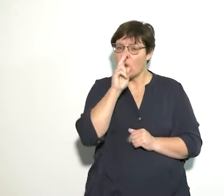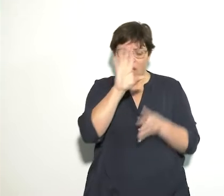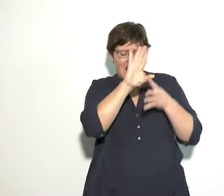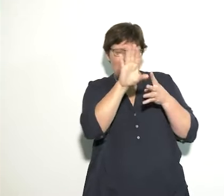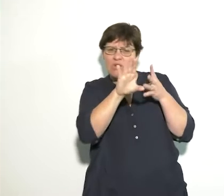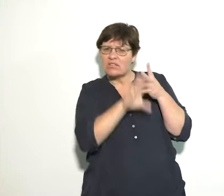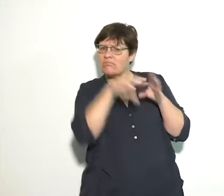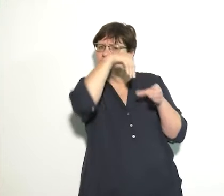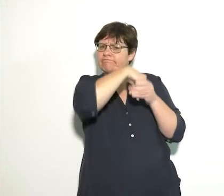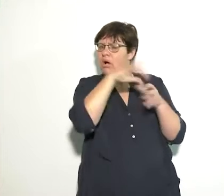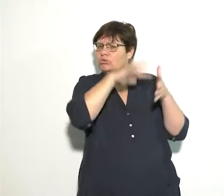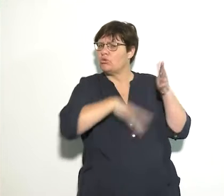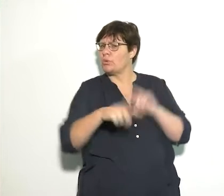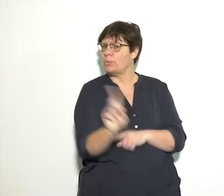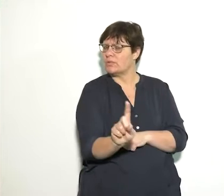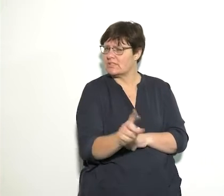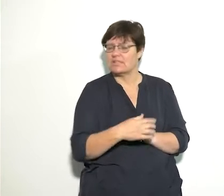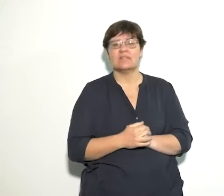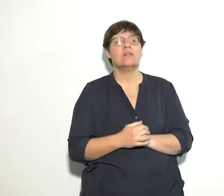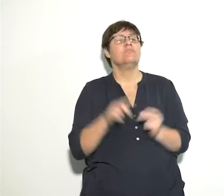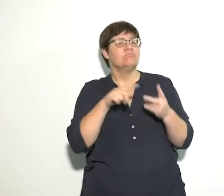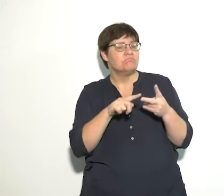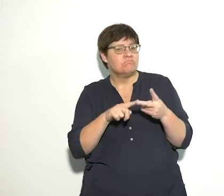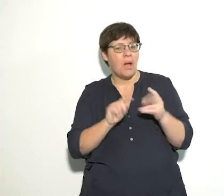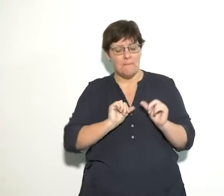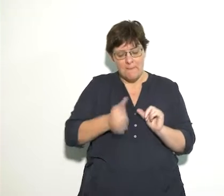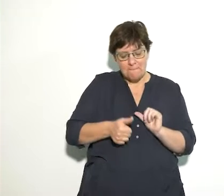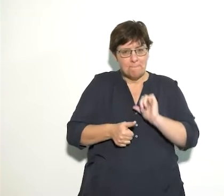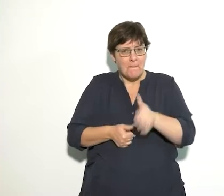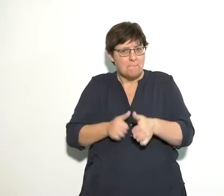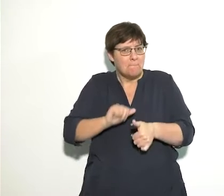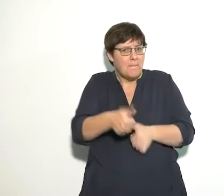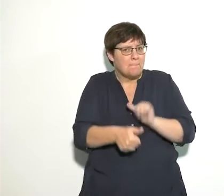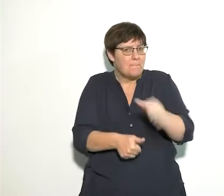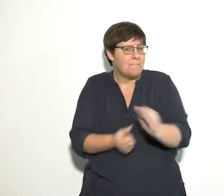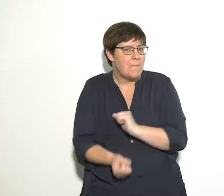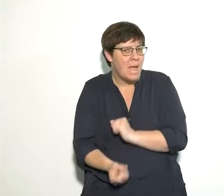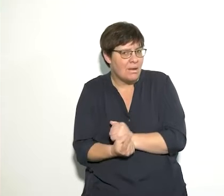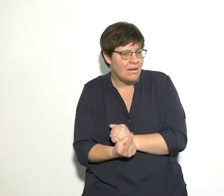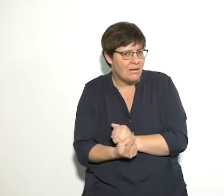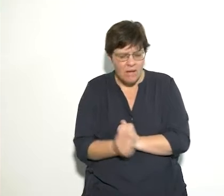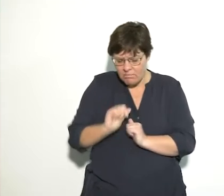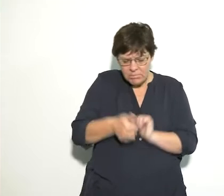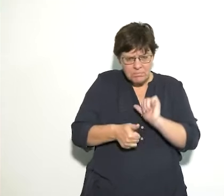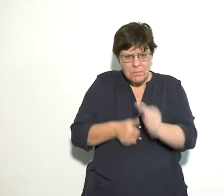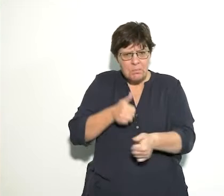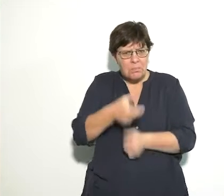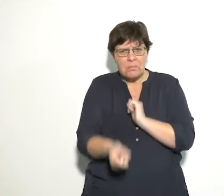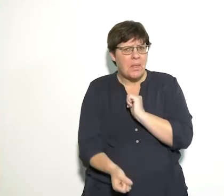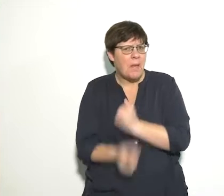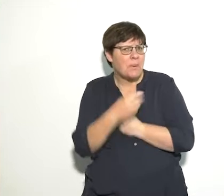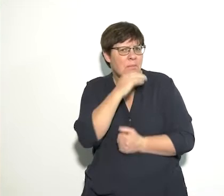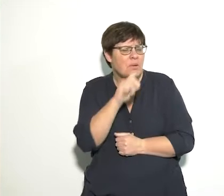characters of the story and we are going to look at the sequence of events. What is sequence of events?